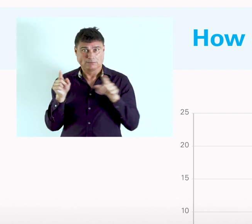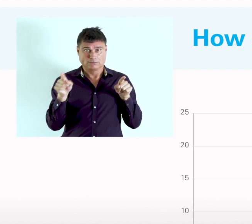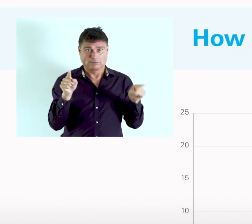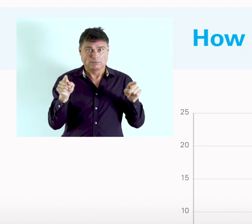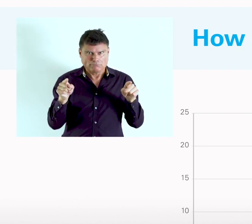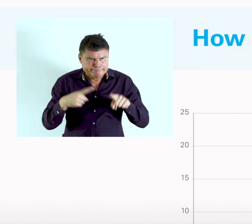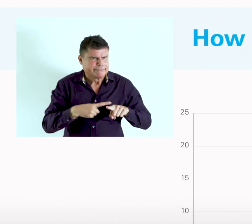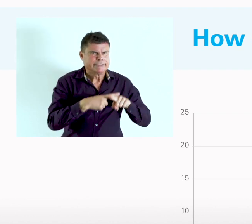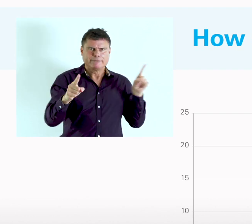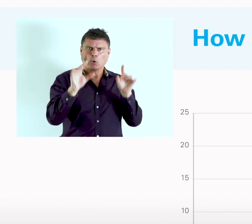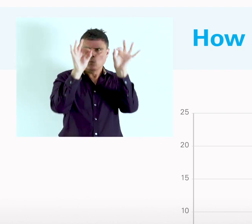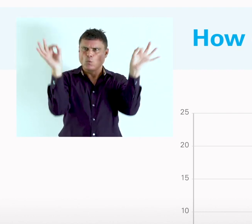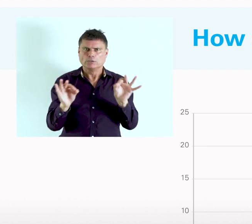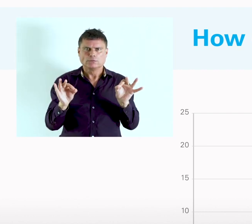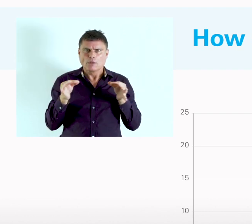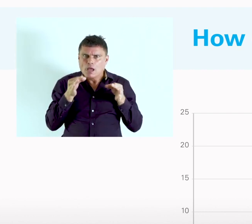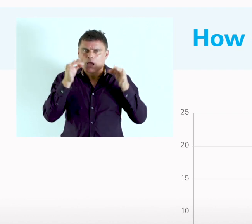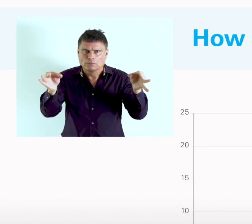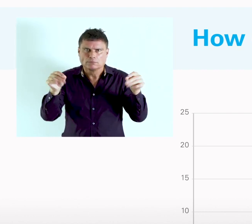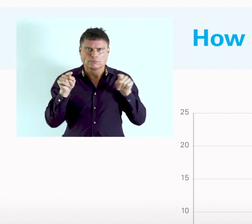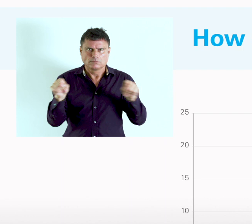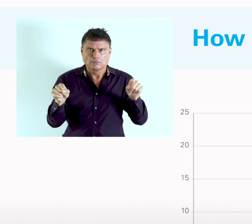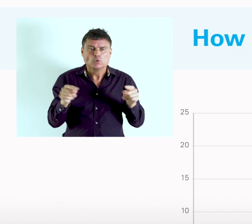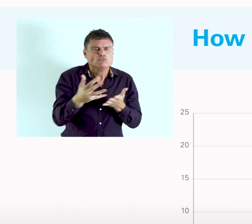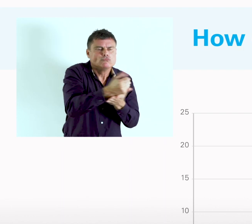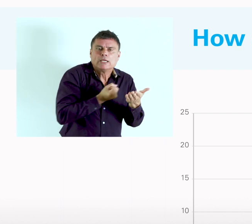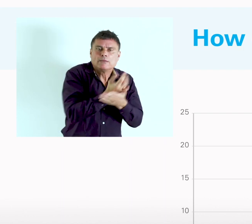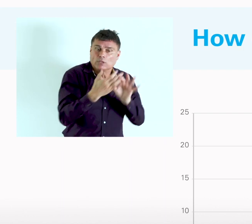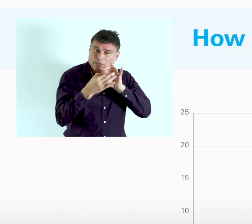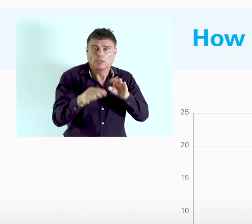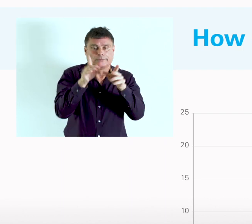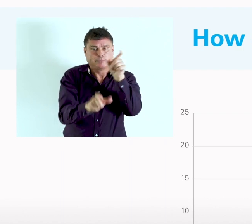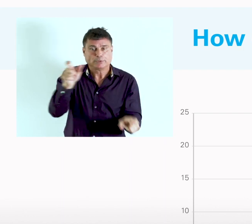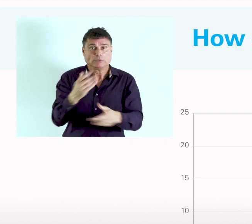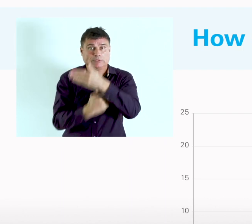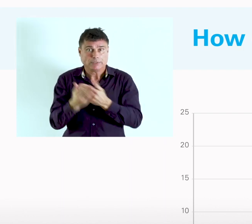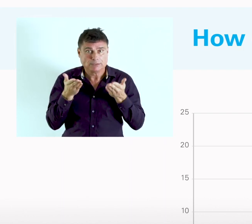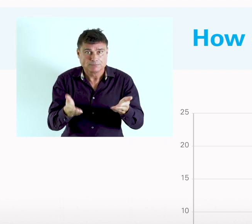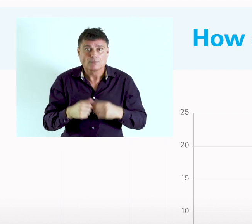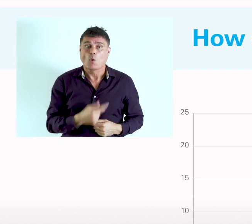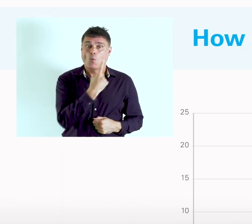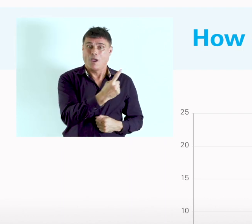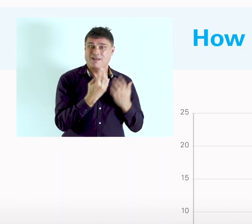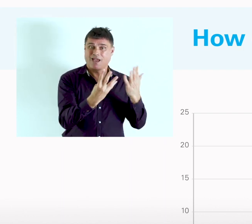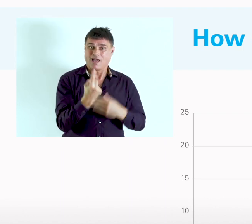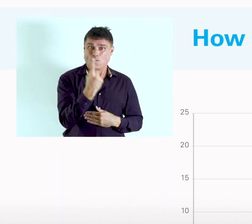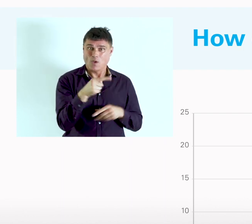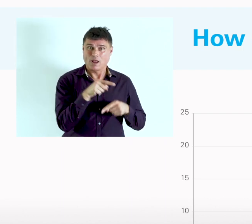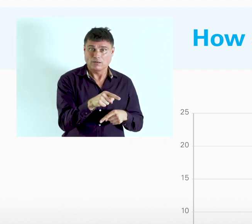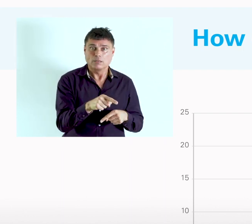using very different questions to gather information on persons with disability. In 1991,